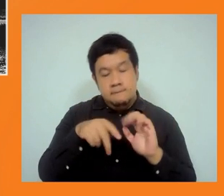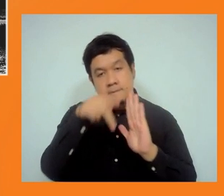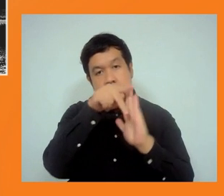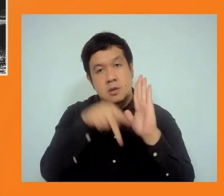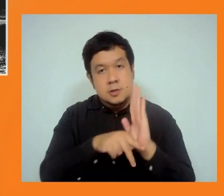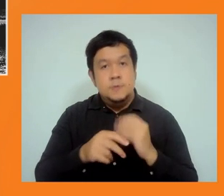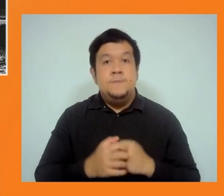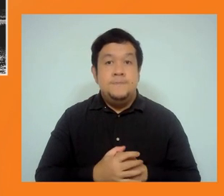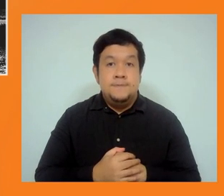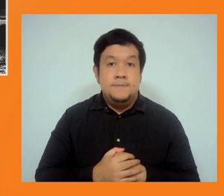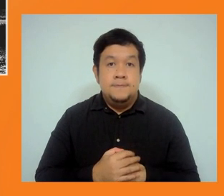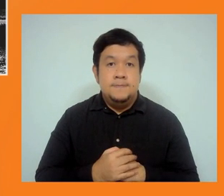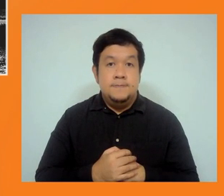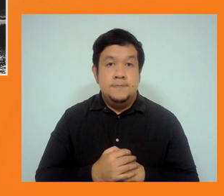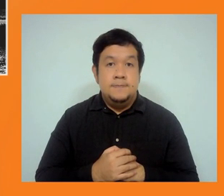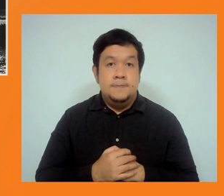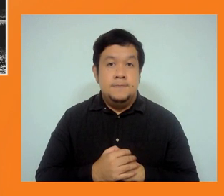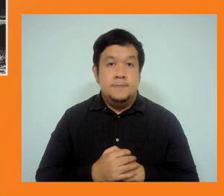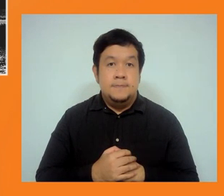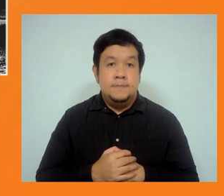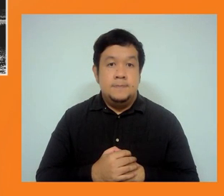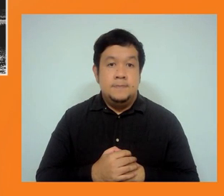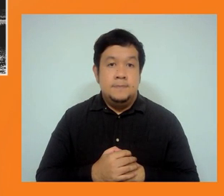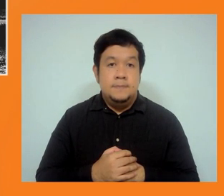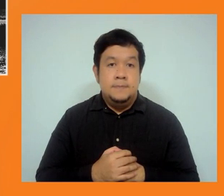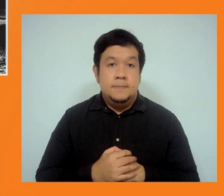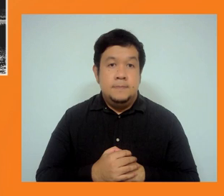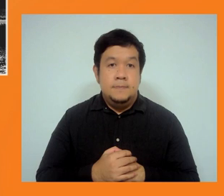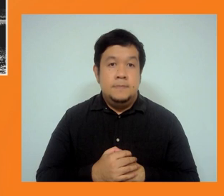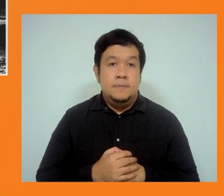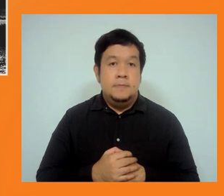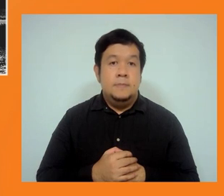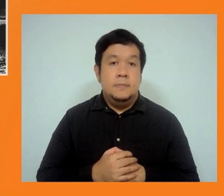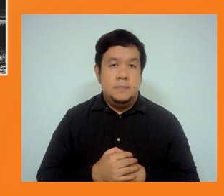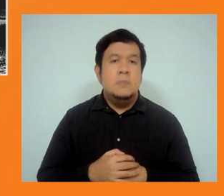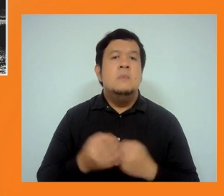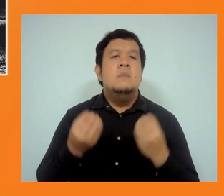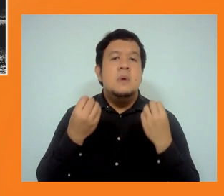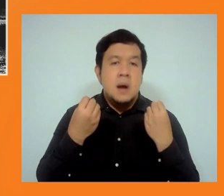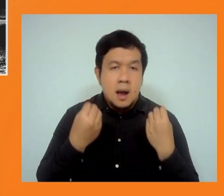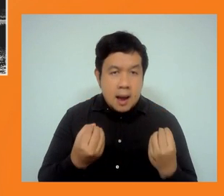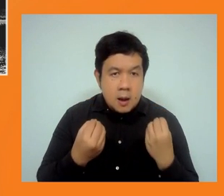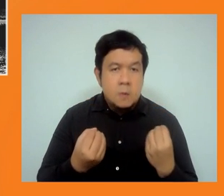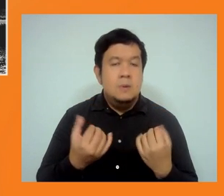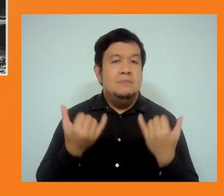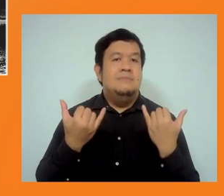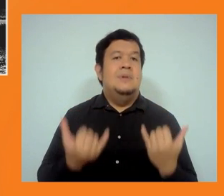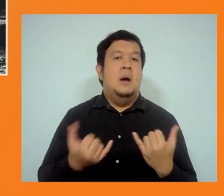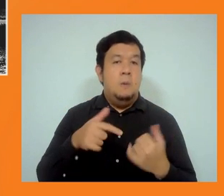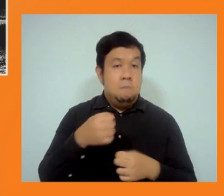Now, how do you improve the present SPS? I think